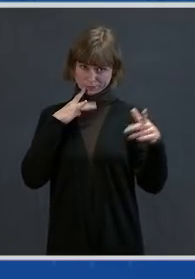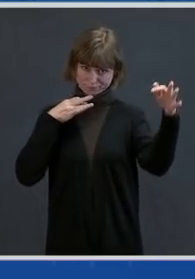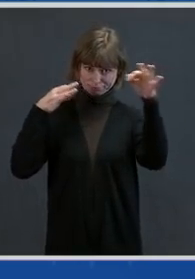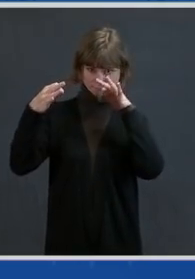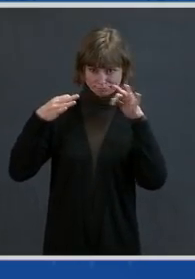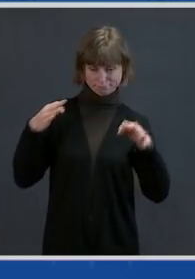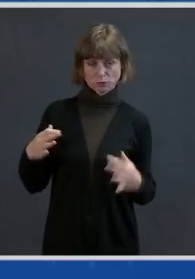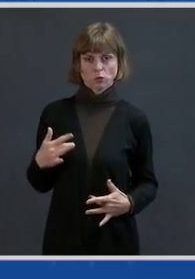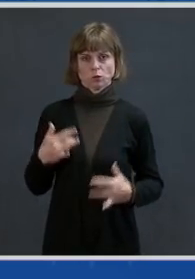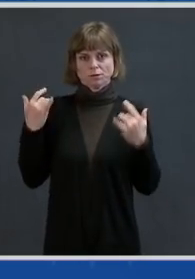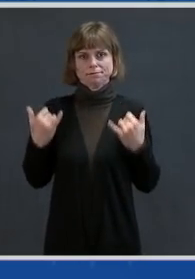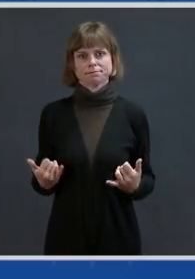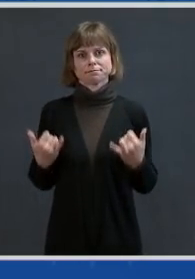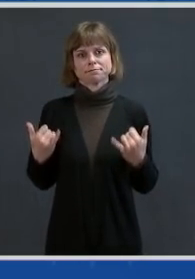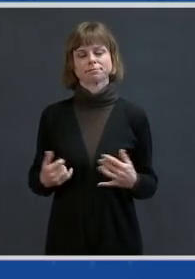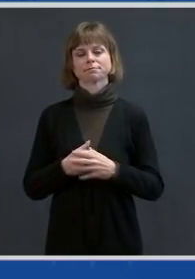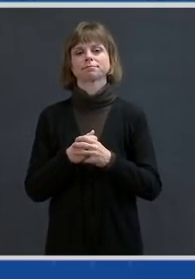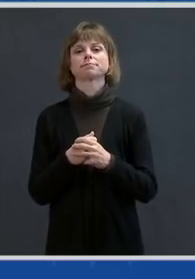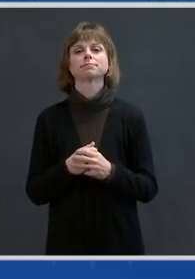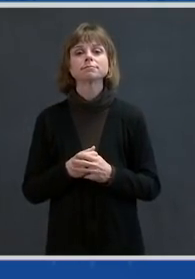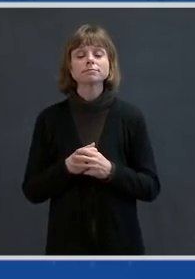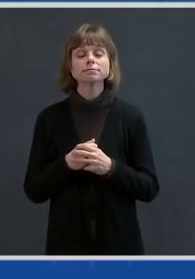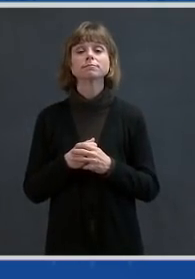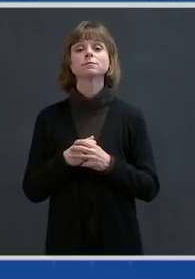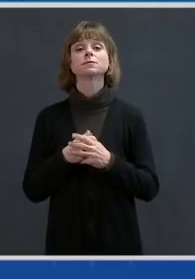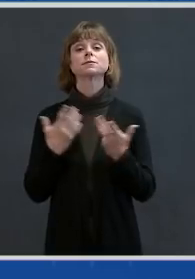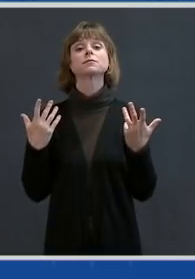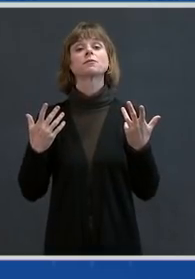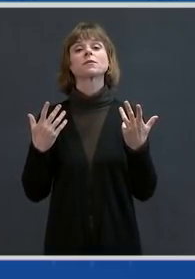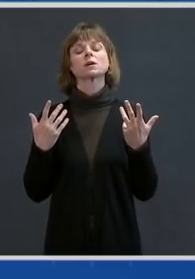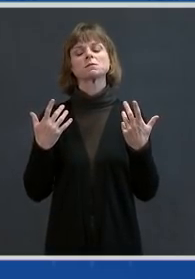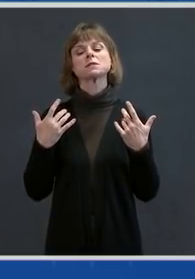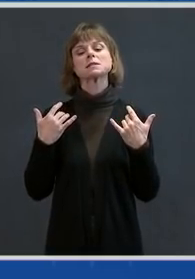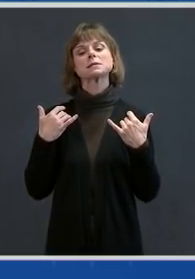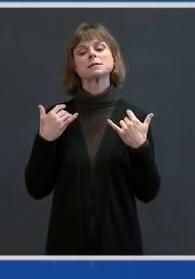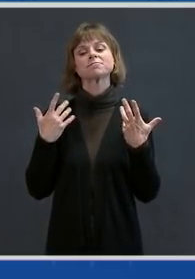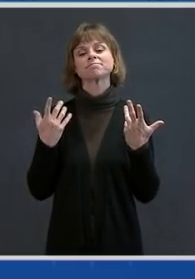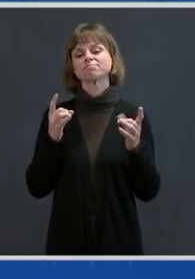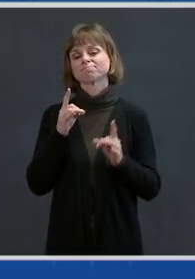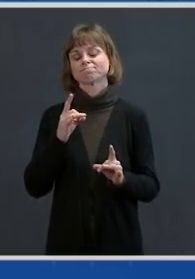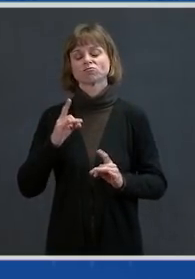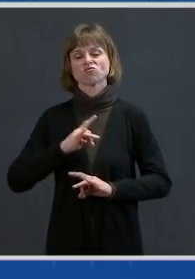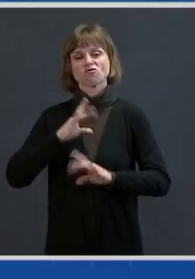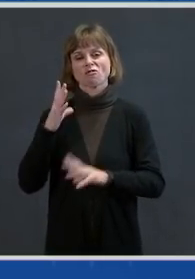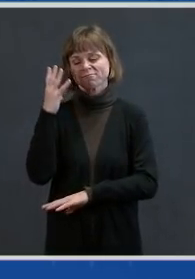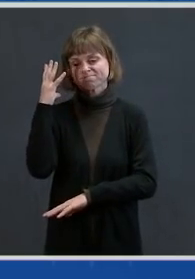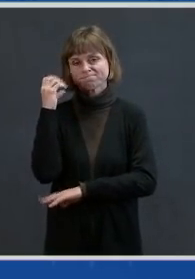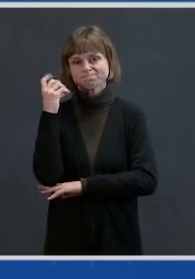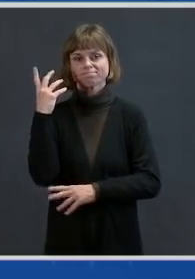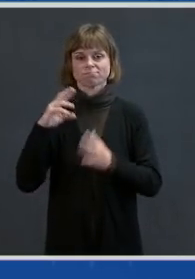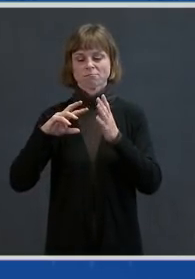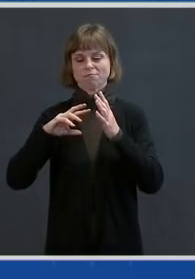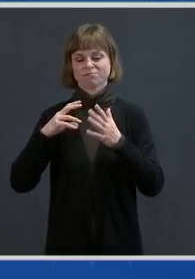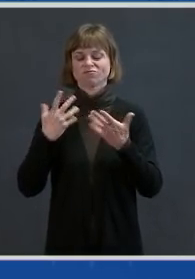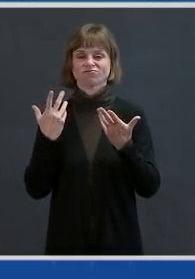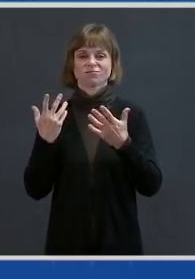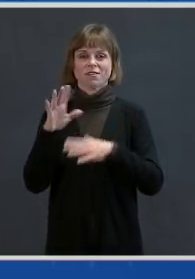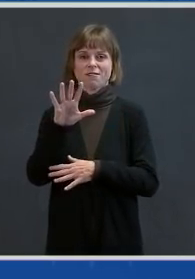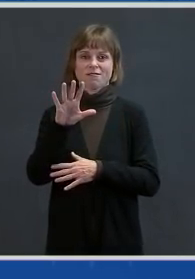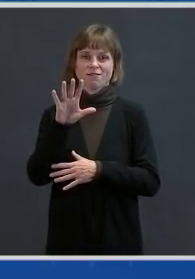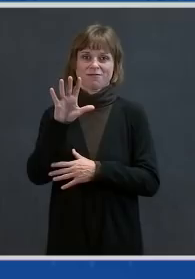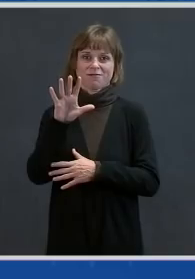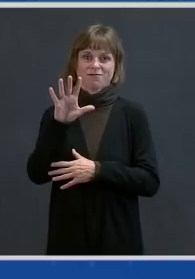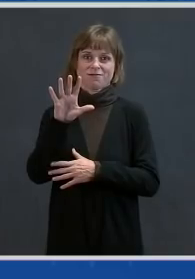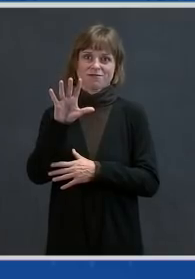as we have crossed the grimmest of milestones, the loss of over 500,000 American lives we are pulling together as a country.